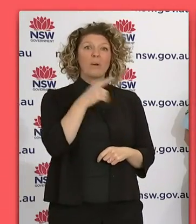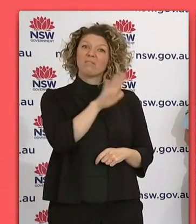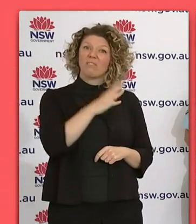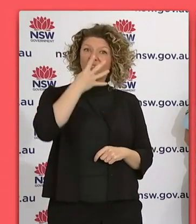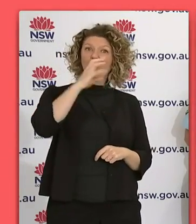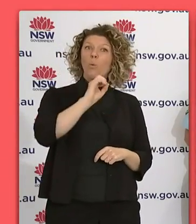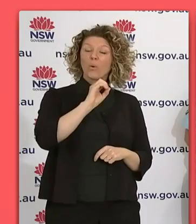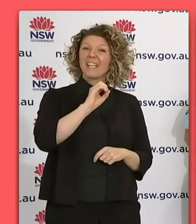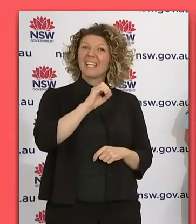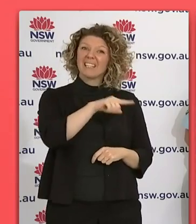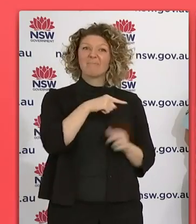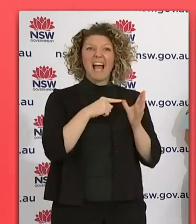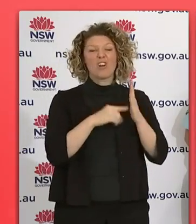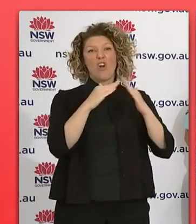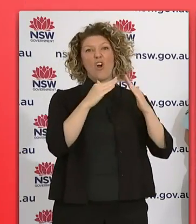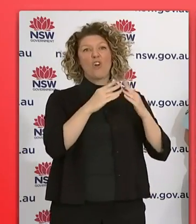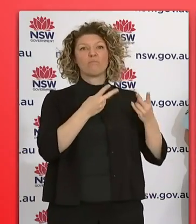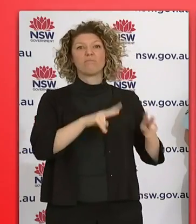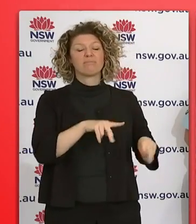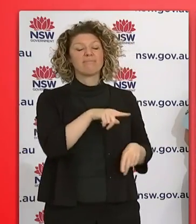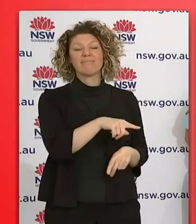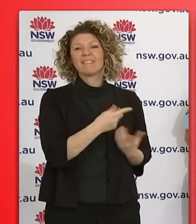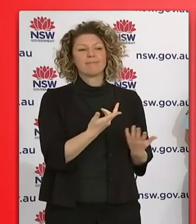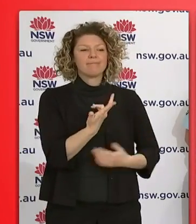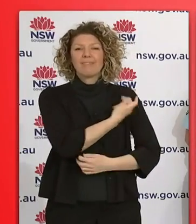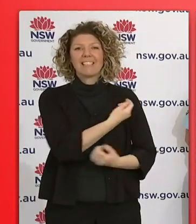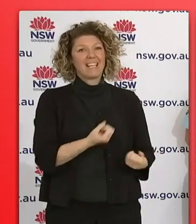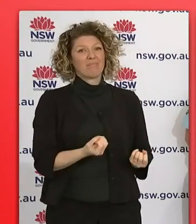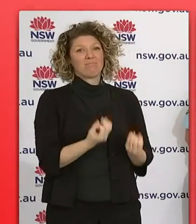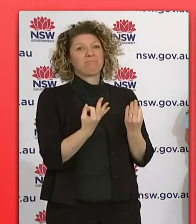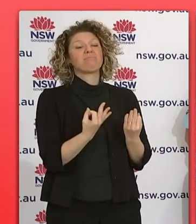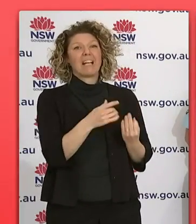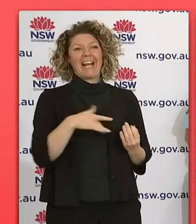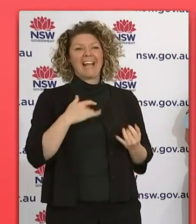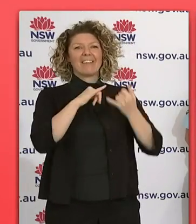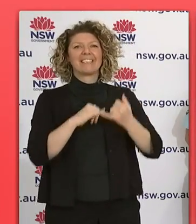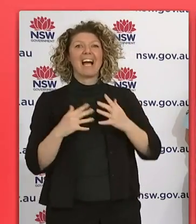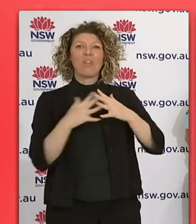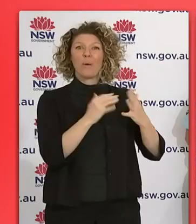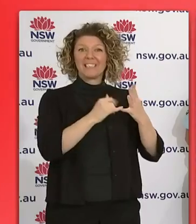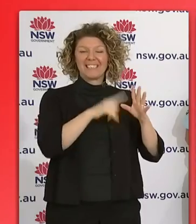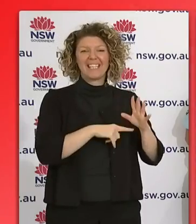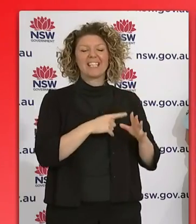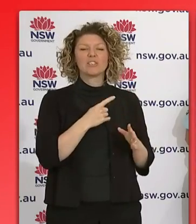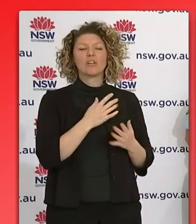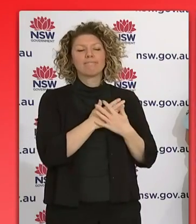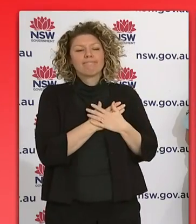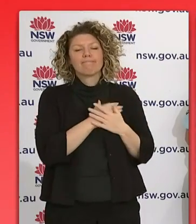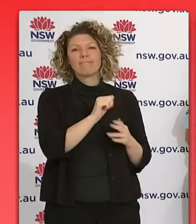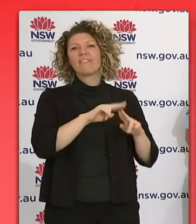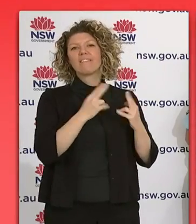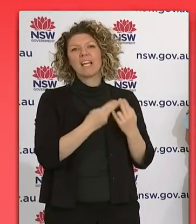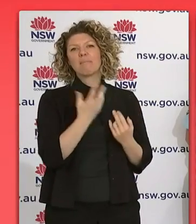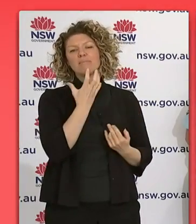Sydney who died at home, tragically. She wasn't vaccinated and we extend our heartfelt condolences to her loved ones and extended family.